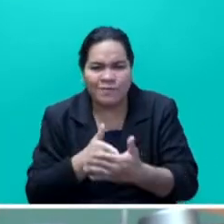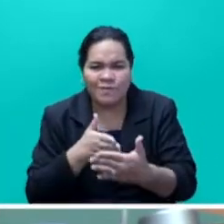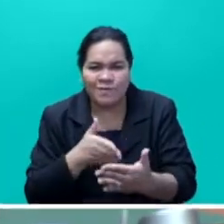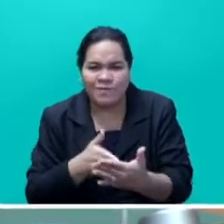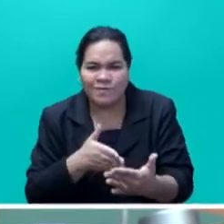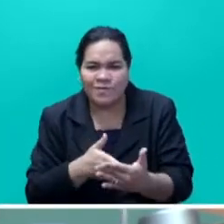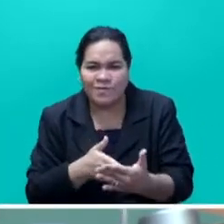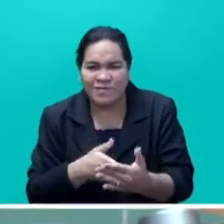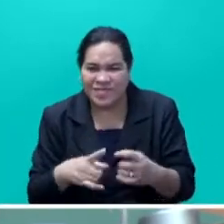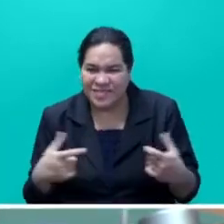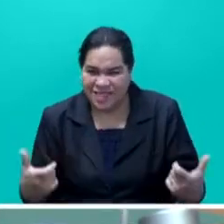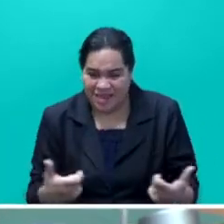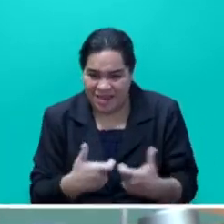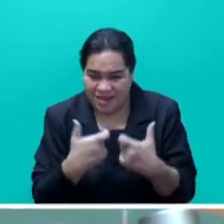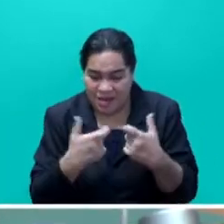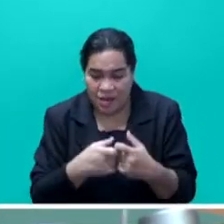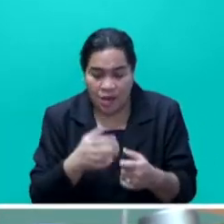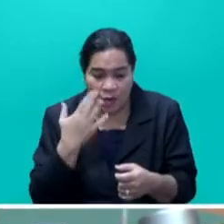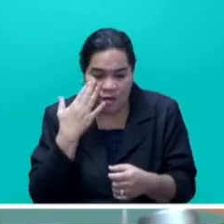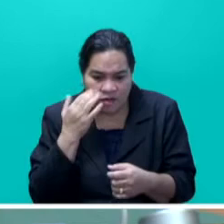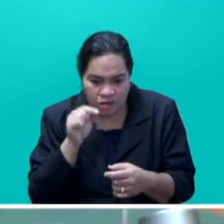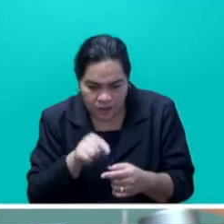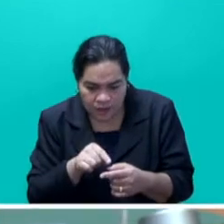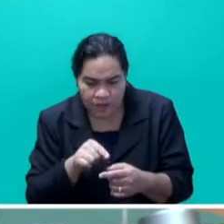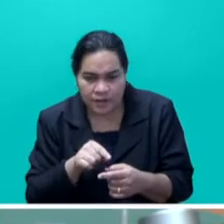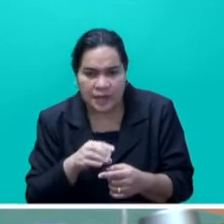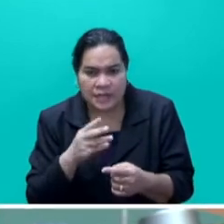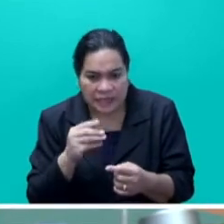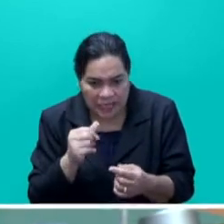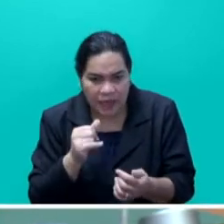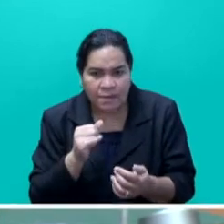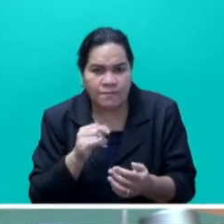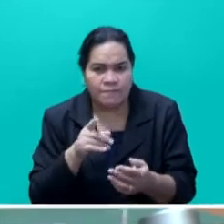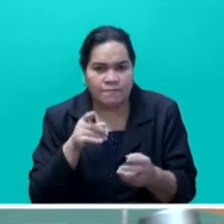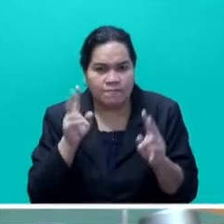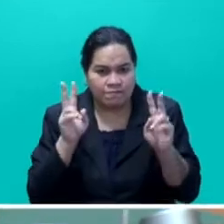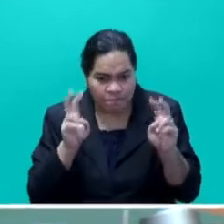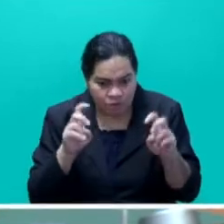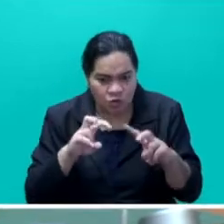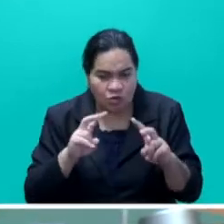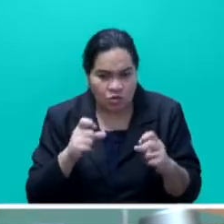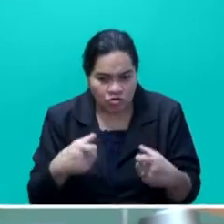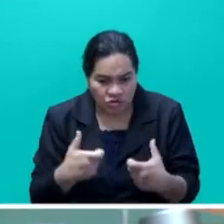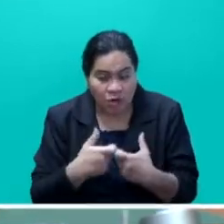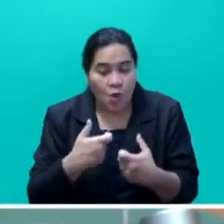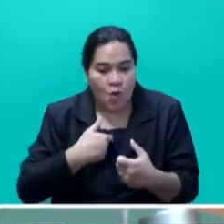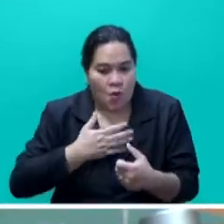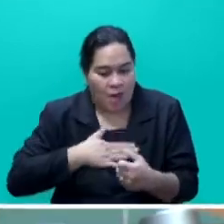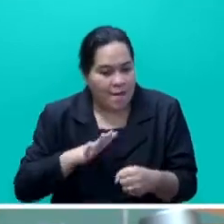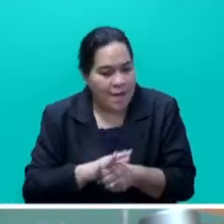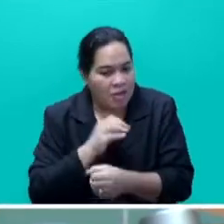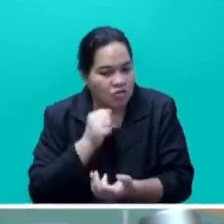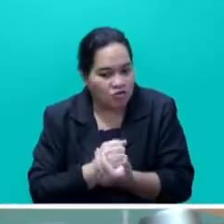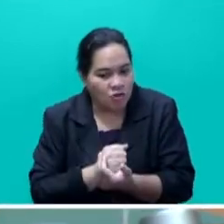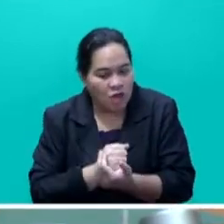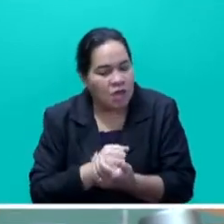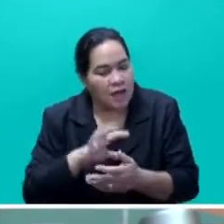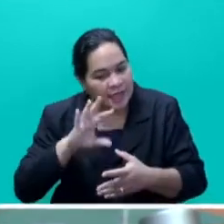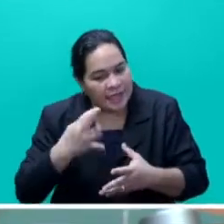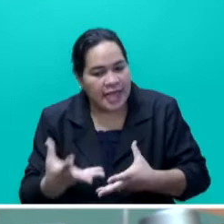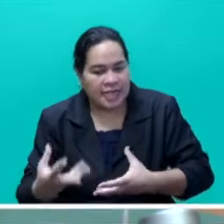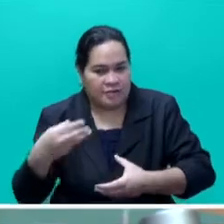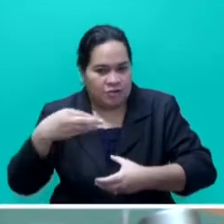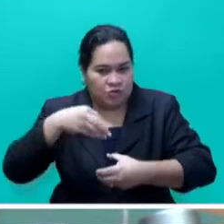While identifying the binding constraints, we want to ensure we encourage an inclusive and sustainable